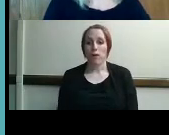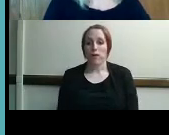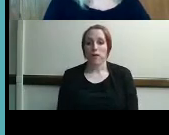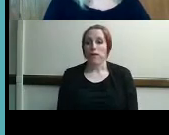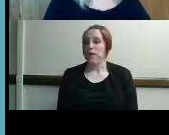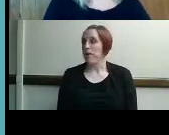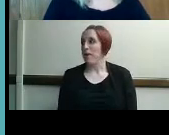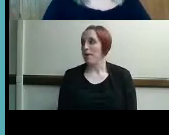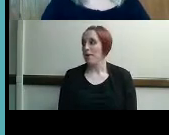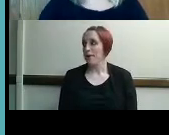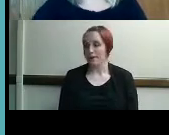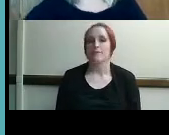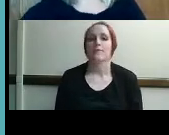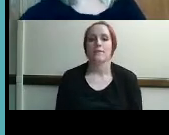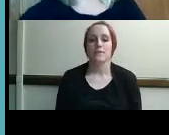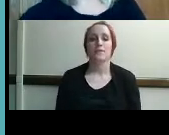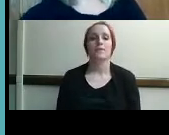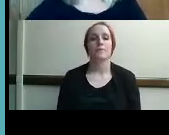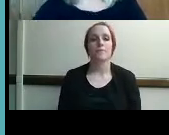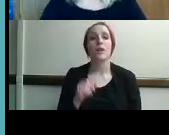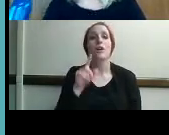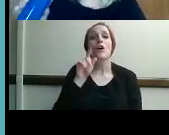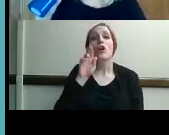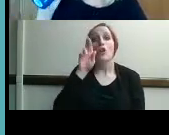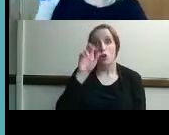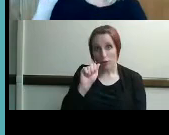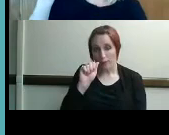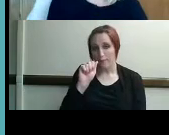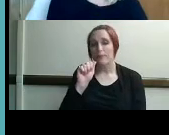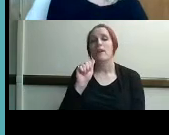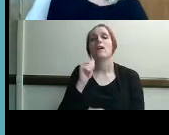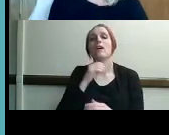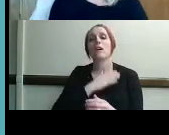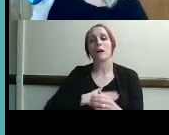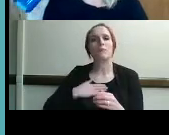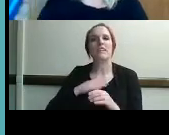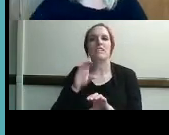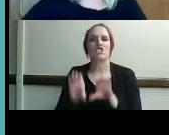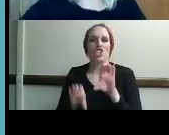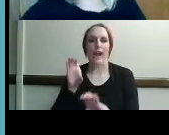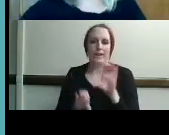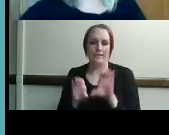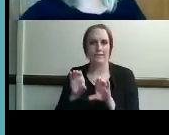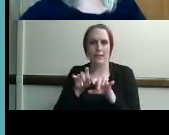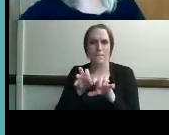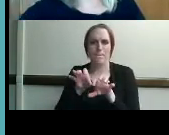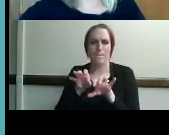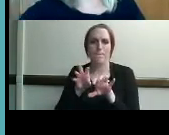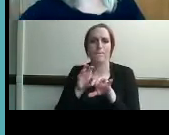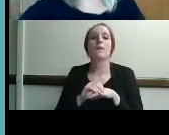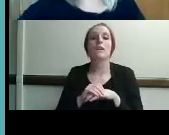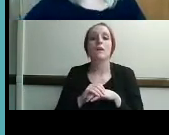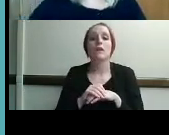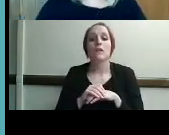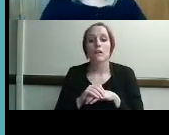so folks can this is laura you can go ahead and use chat otherwise down at the bottom um when you click participants you should see